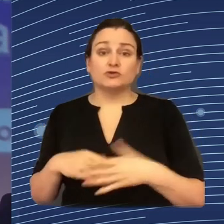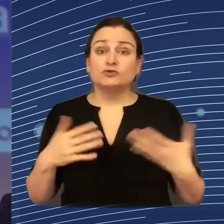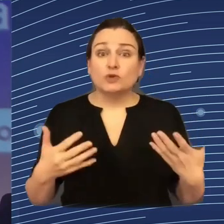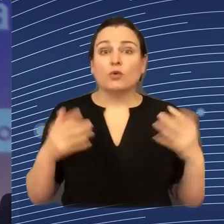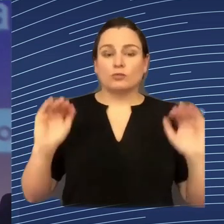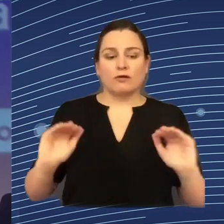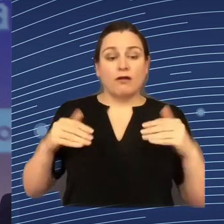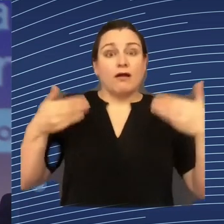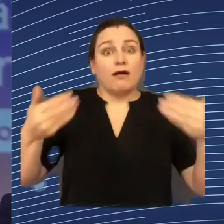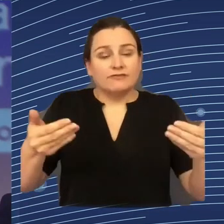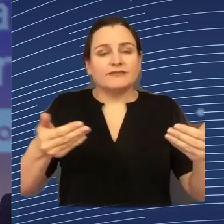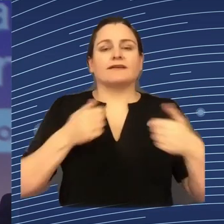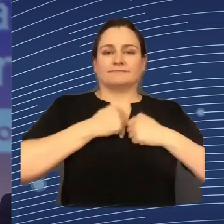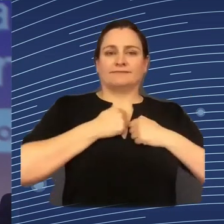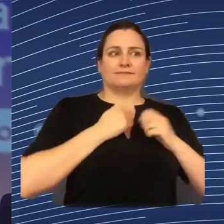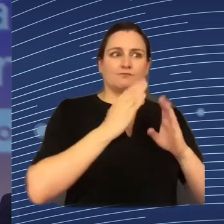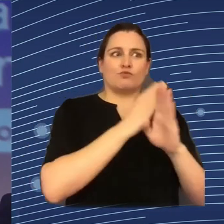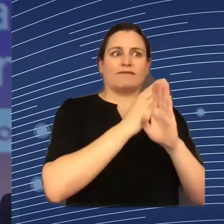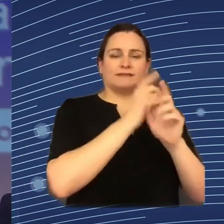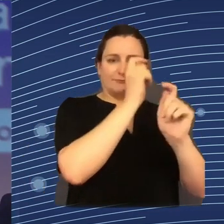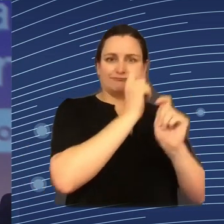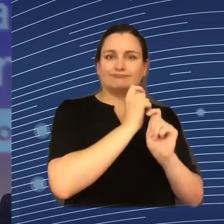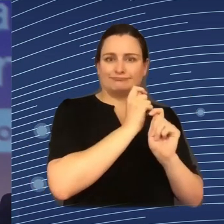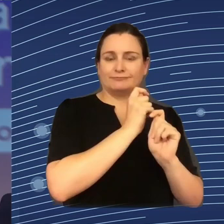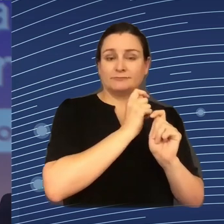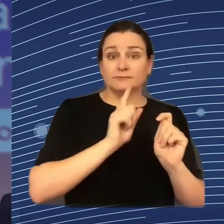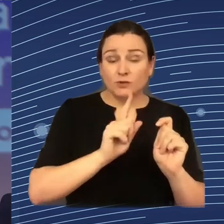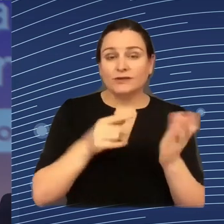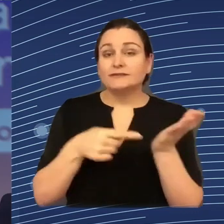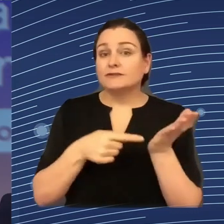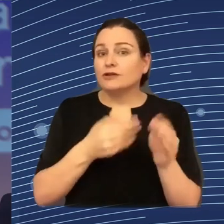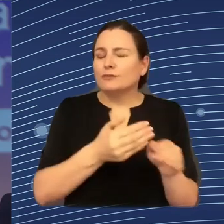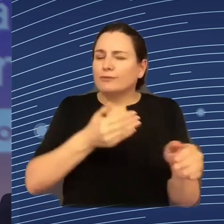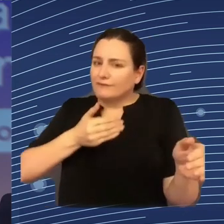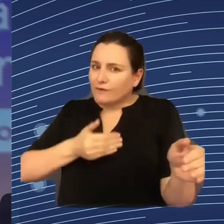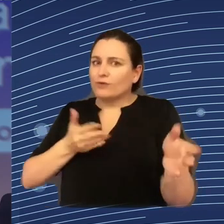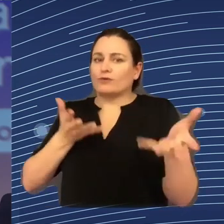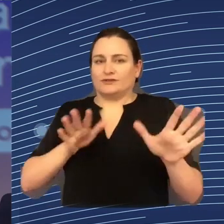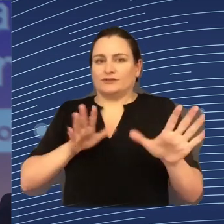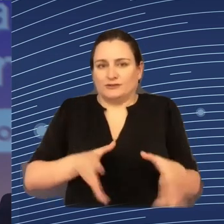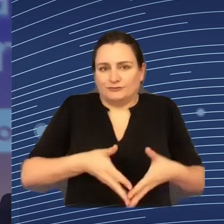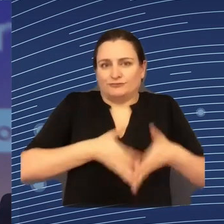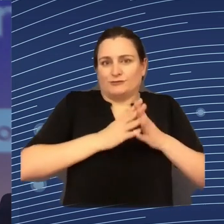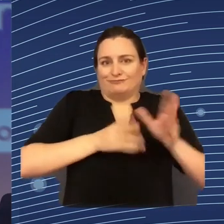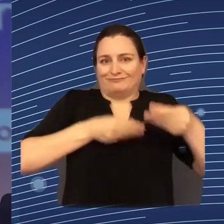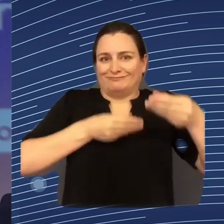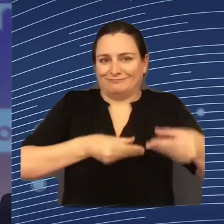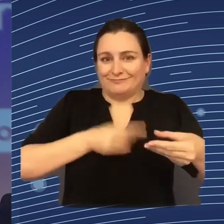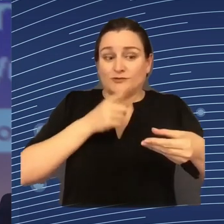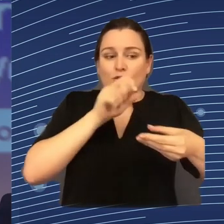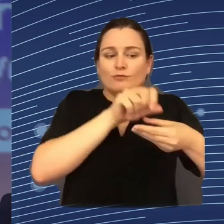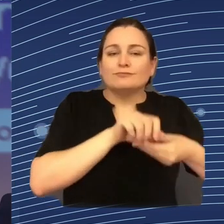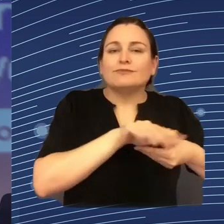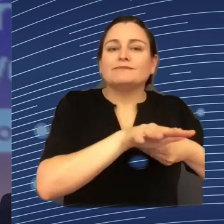of thinking about the technology, which then leads to the development of the technology and then leads to the implementation and